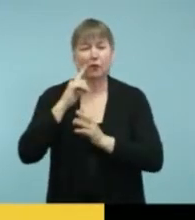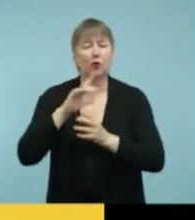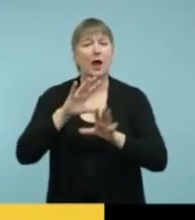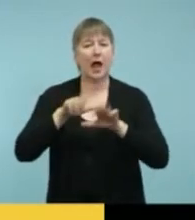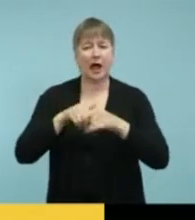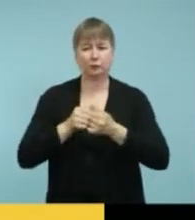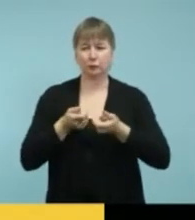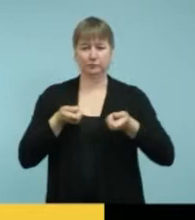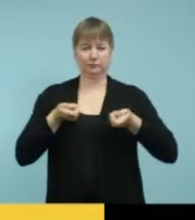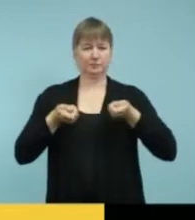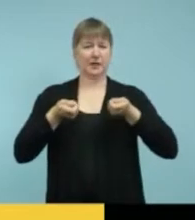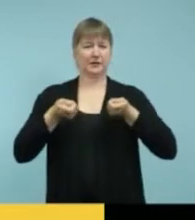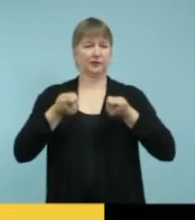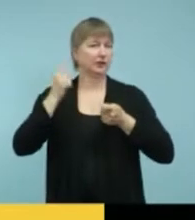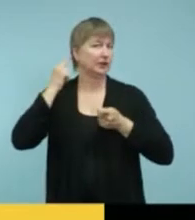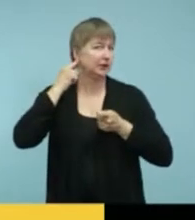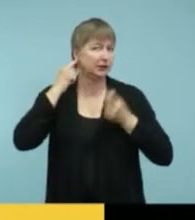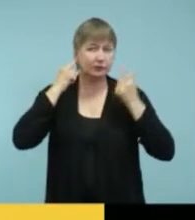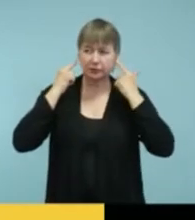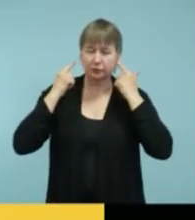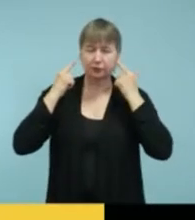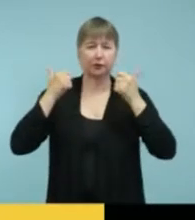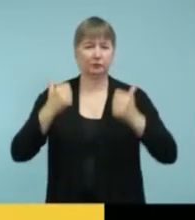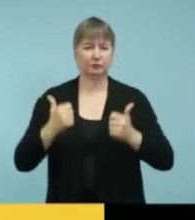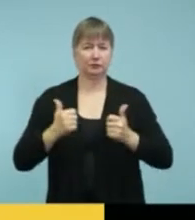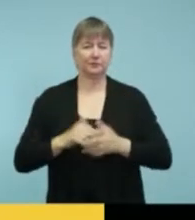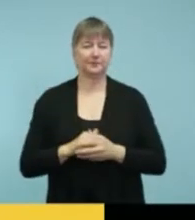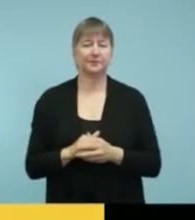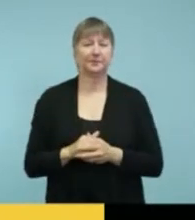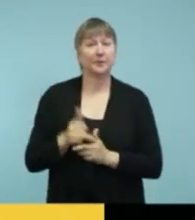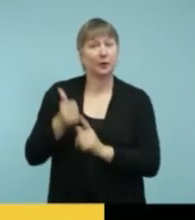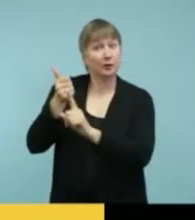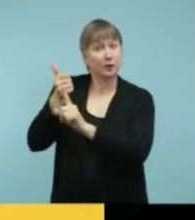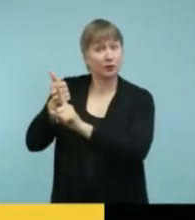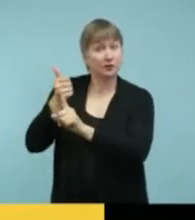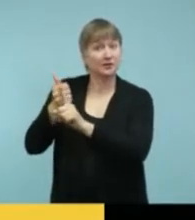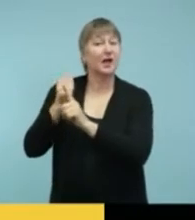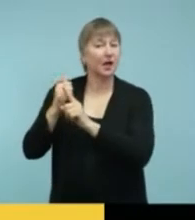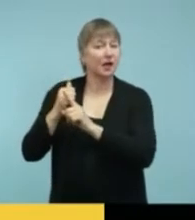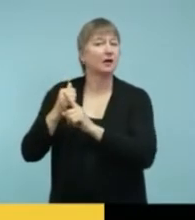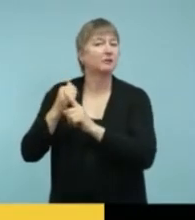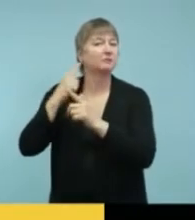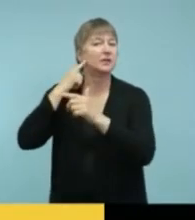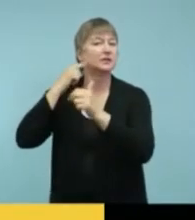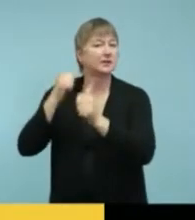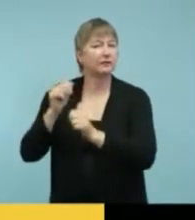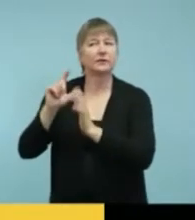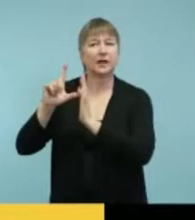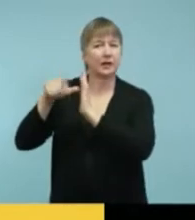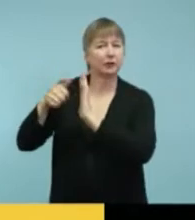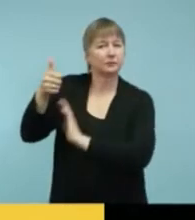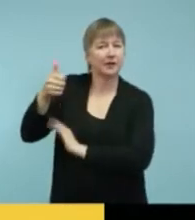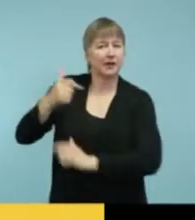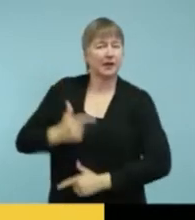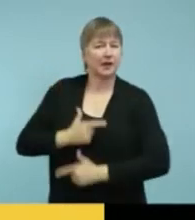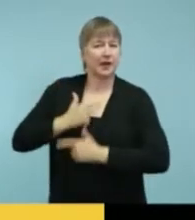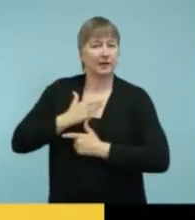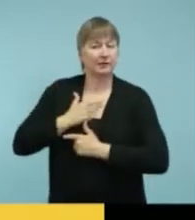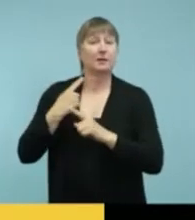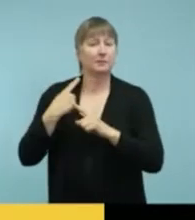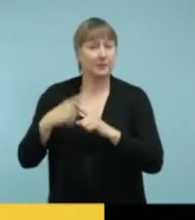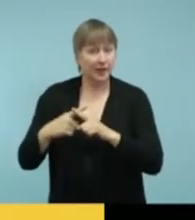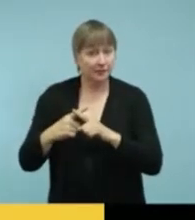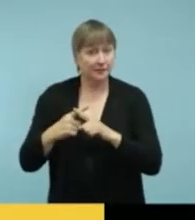hearing loss. As a late deafened adult with cochlear implants, as well as fluent in ASL,